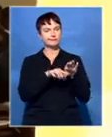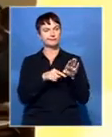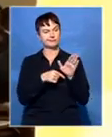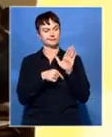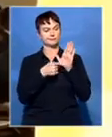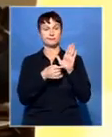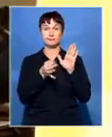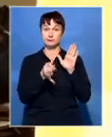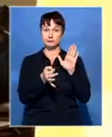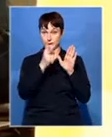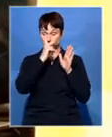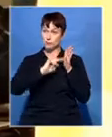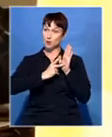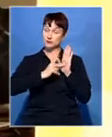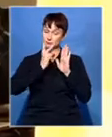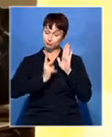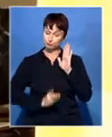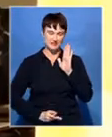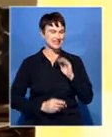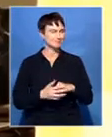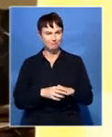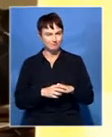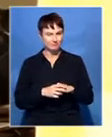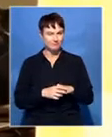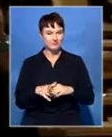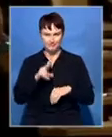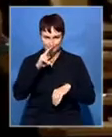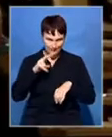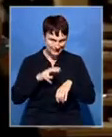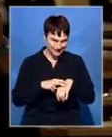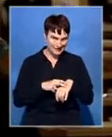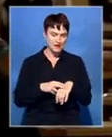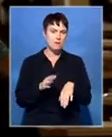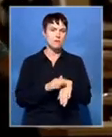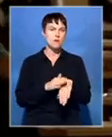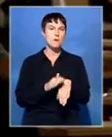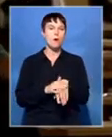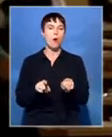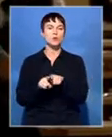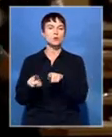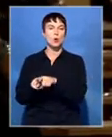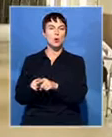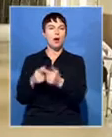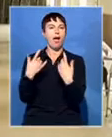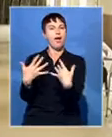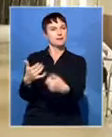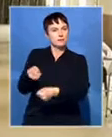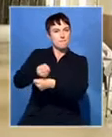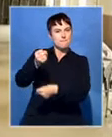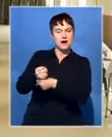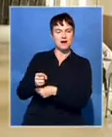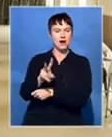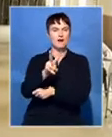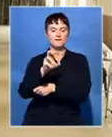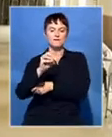format for all the purposes it is being made to serve, citing an urgent need for an appropriate vocational track. The task team's